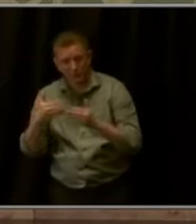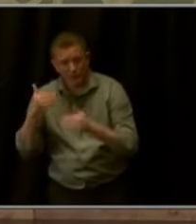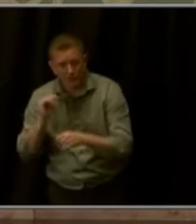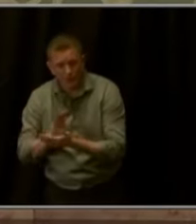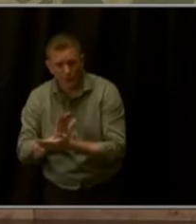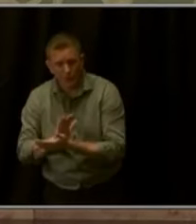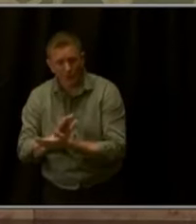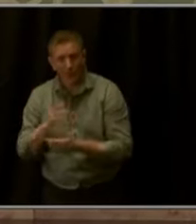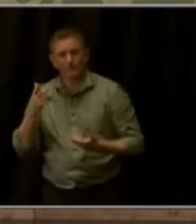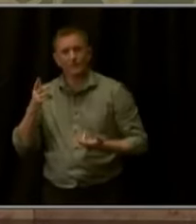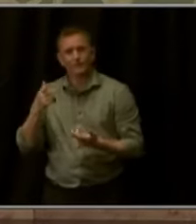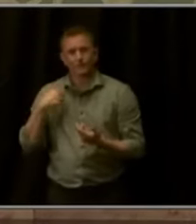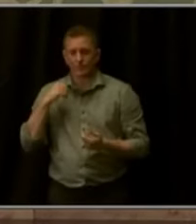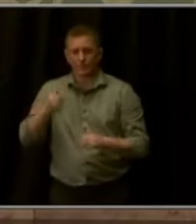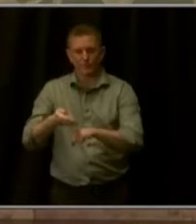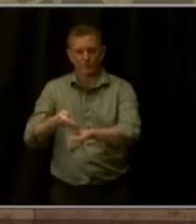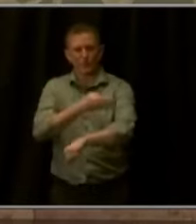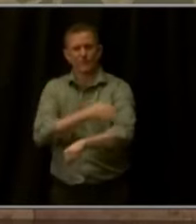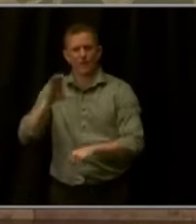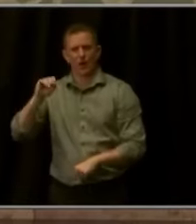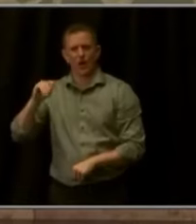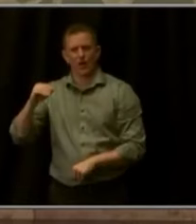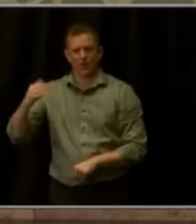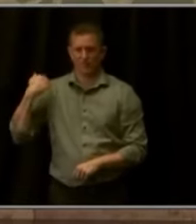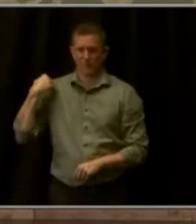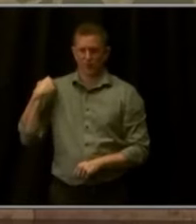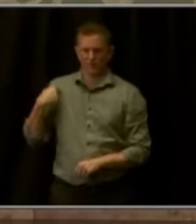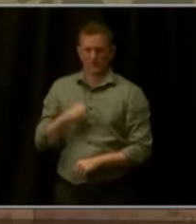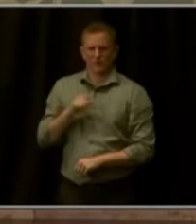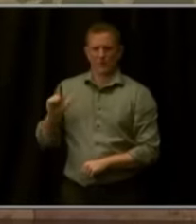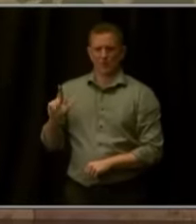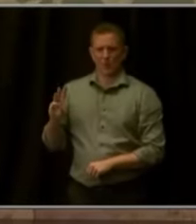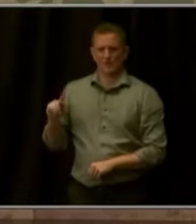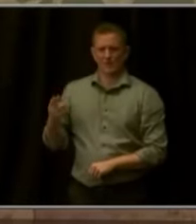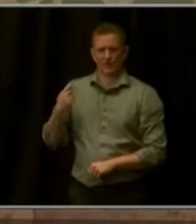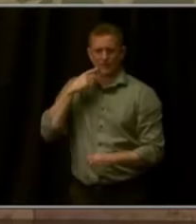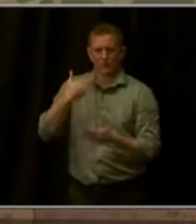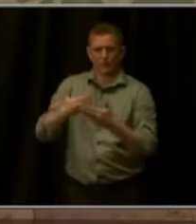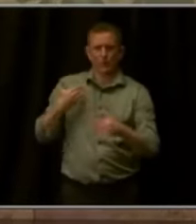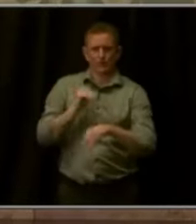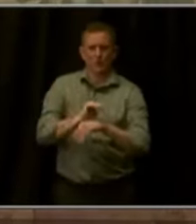26th to 8th in the country in preschool access in just one year.